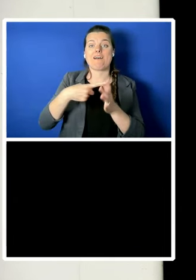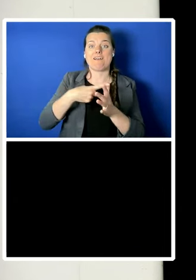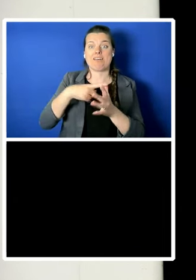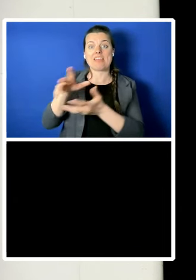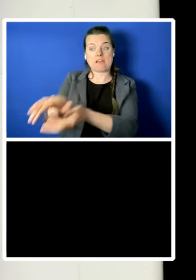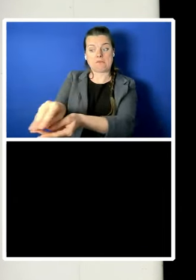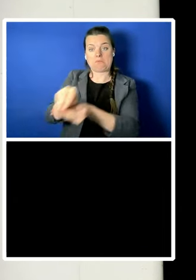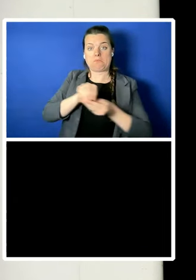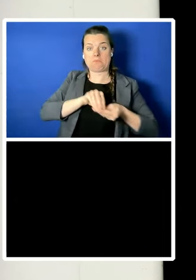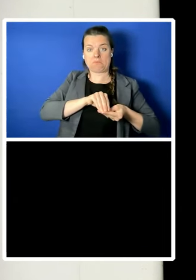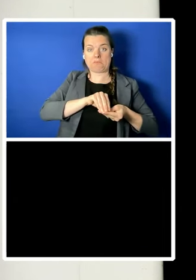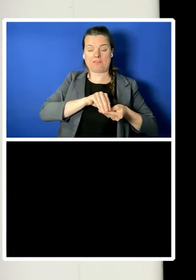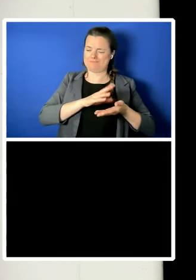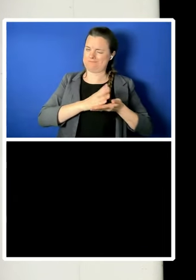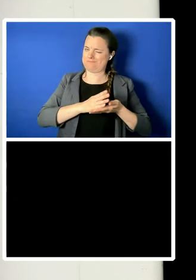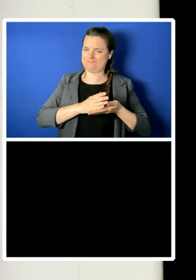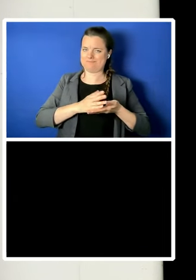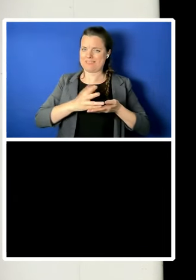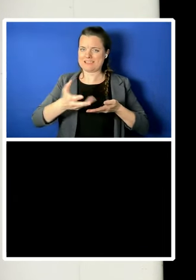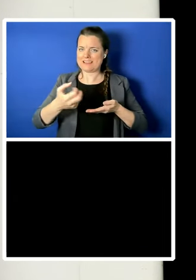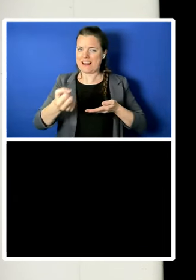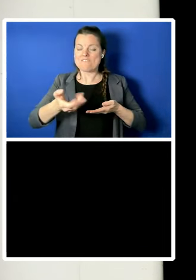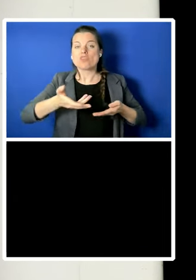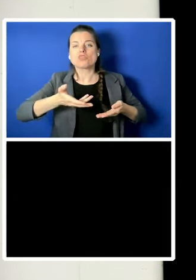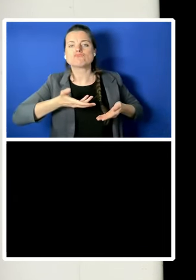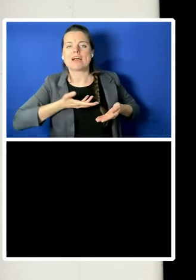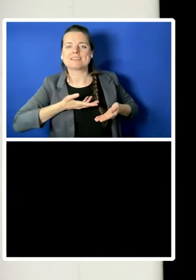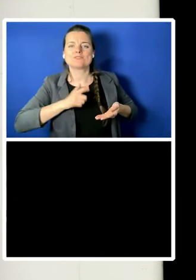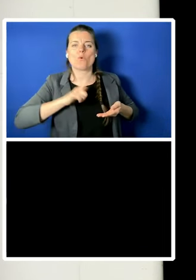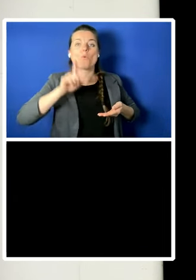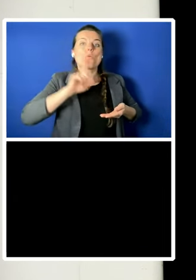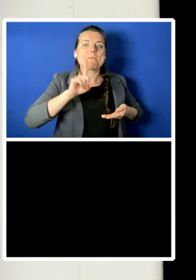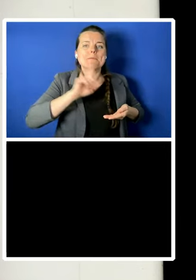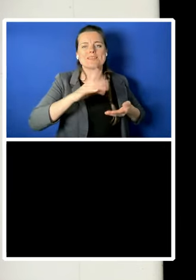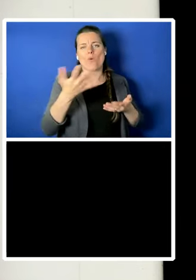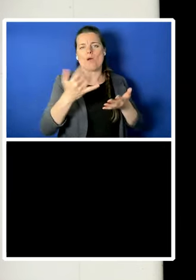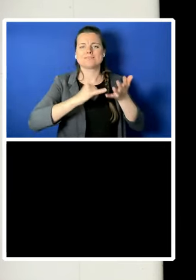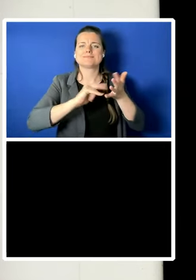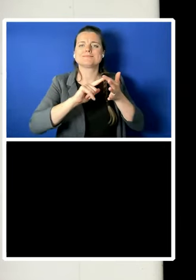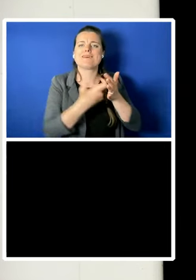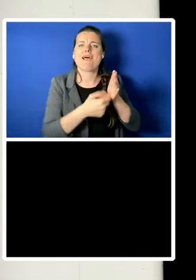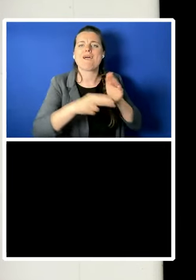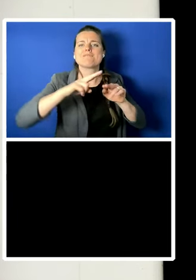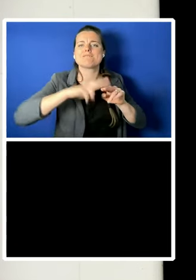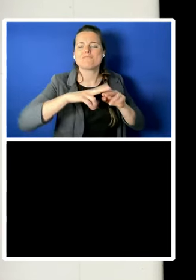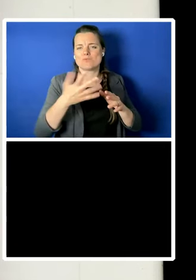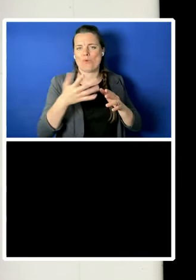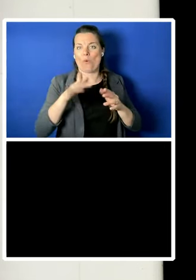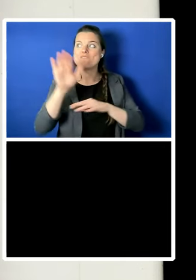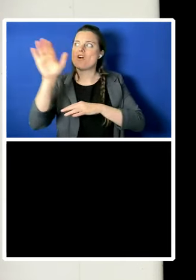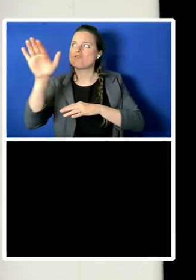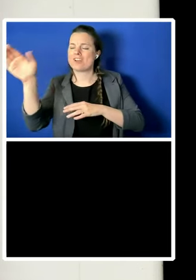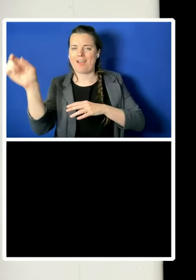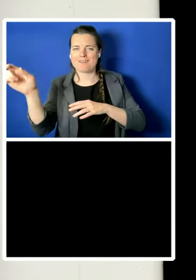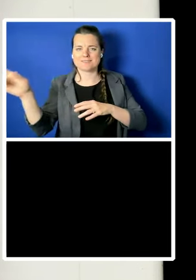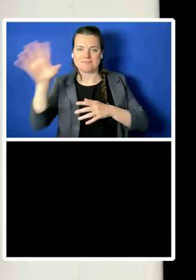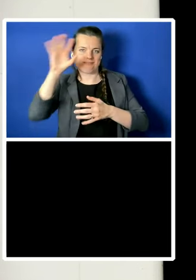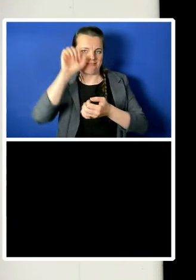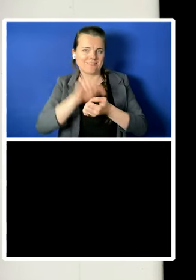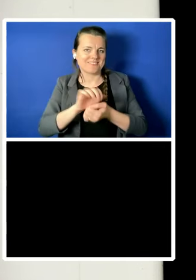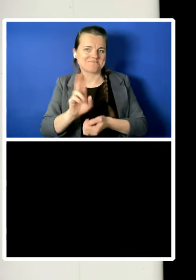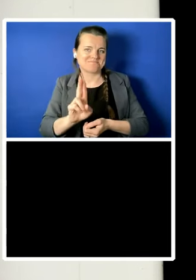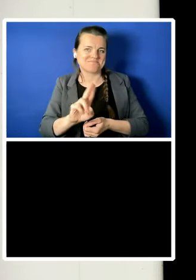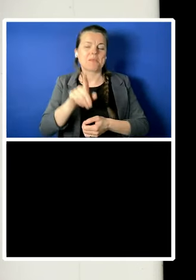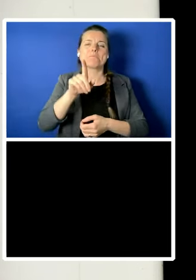rights of serfs, women, or foreigners in mind. Despite or perhaps because of these imperfections of the